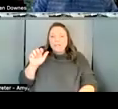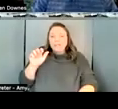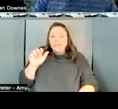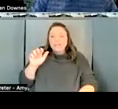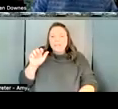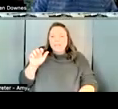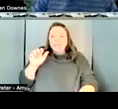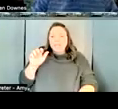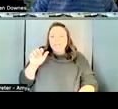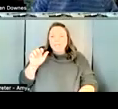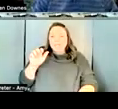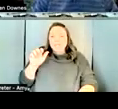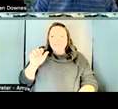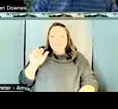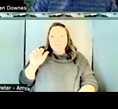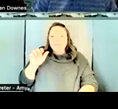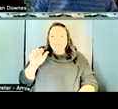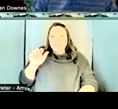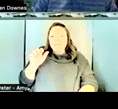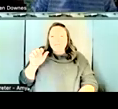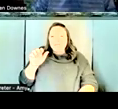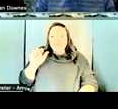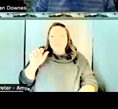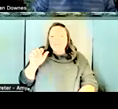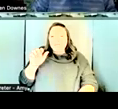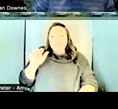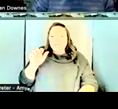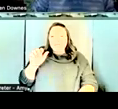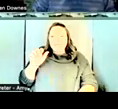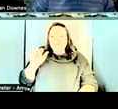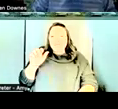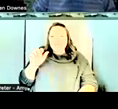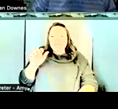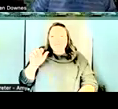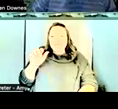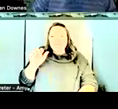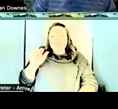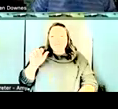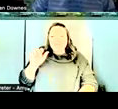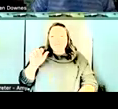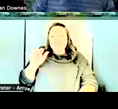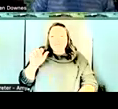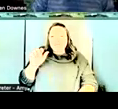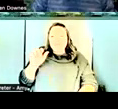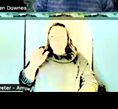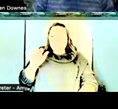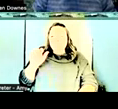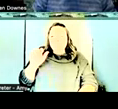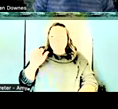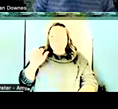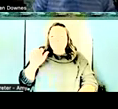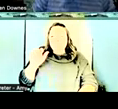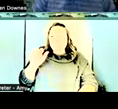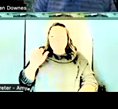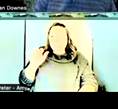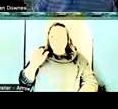do we manage the workflow involved with automated resource development uh-oh amy has frozen